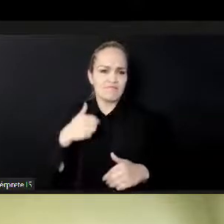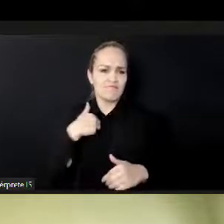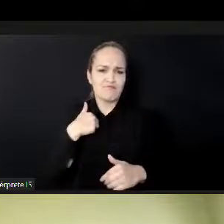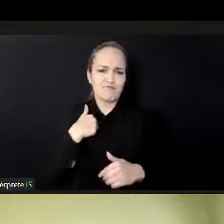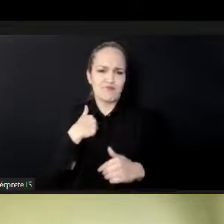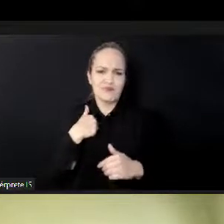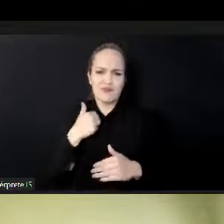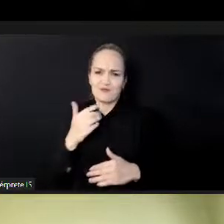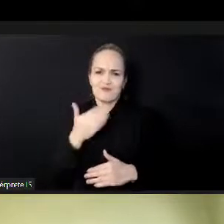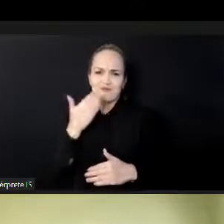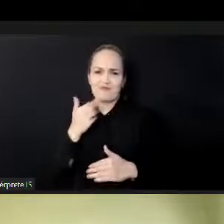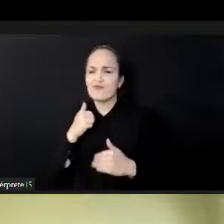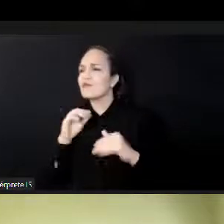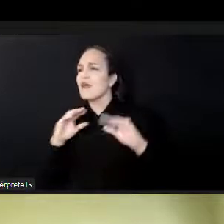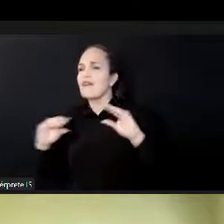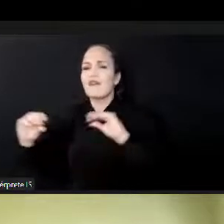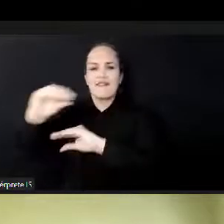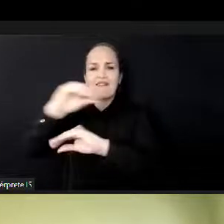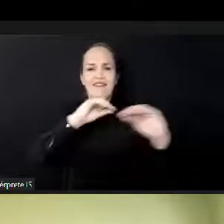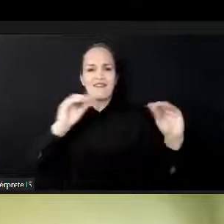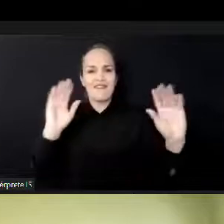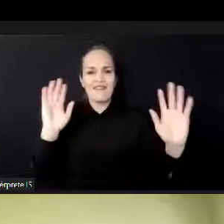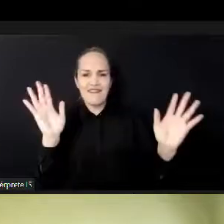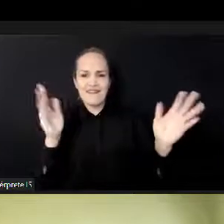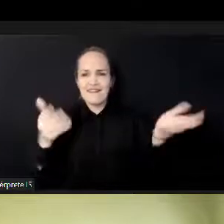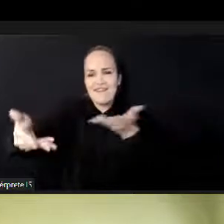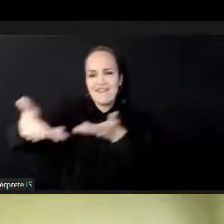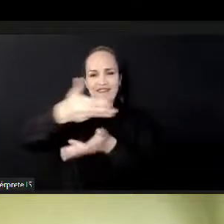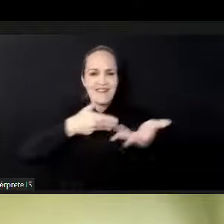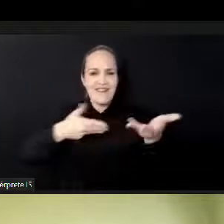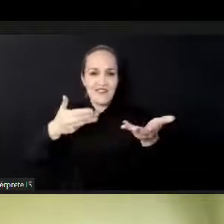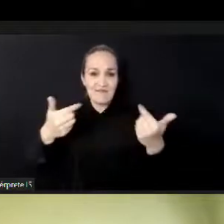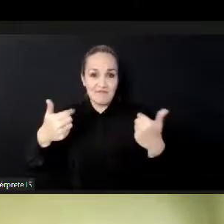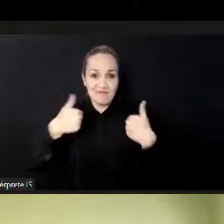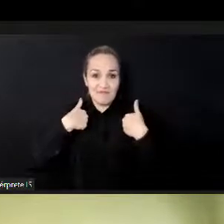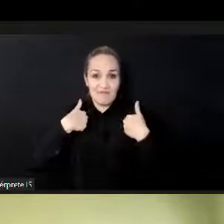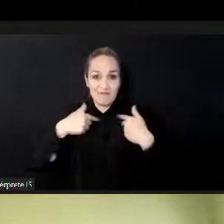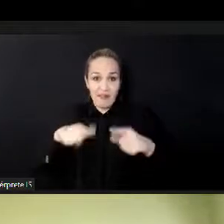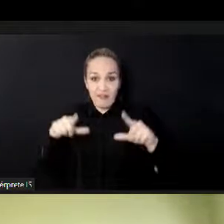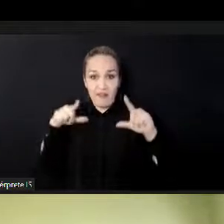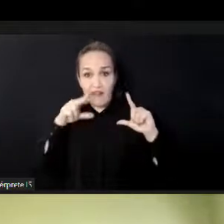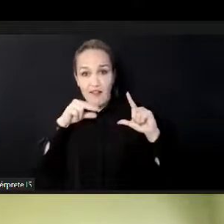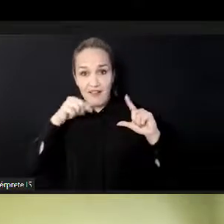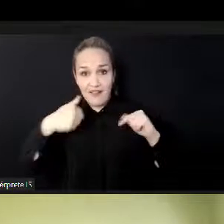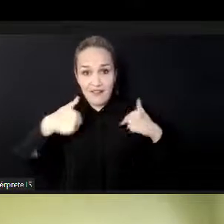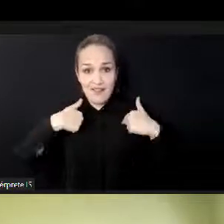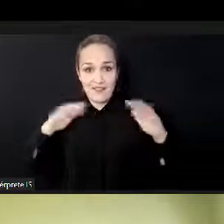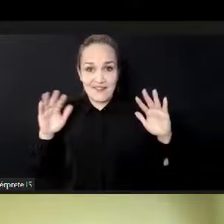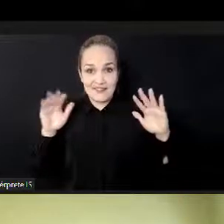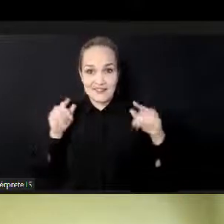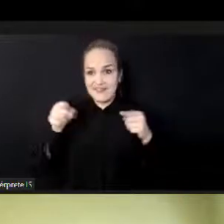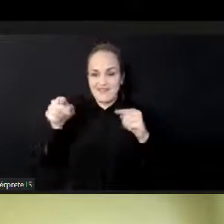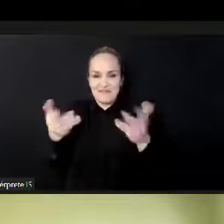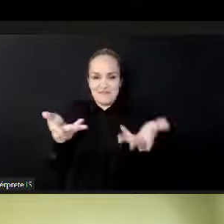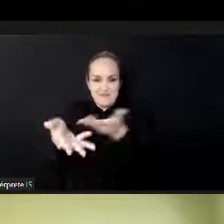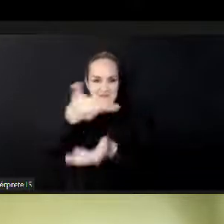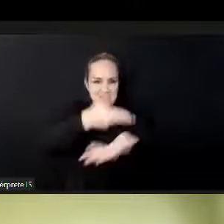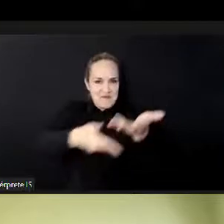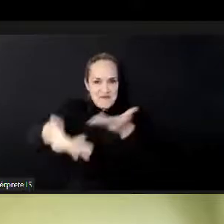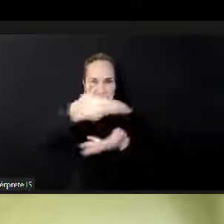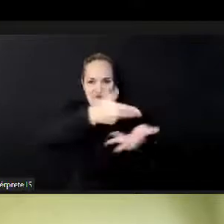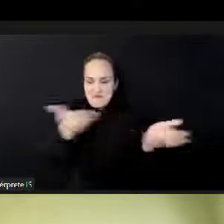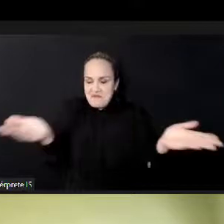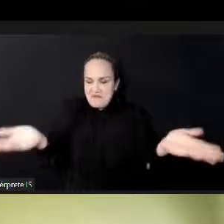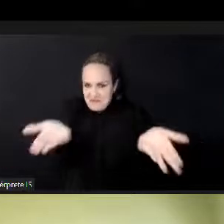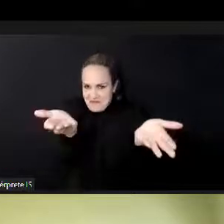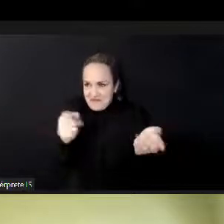guys as much as it's about us. Okay? So I've got a couple questions for each of you. But, you know, let's